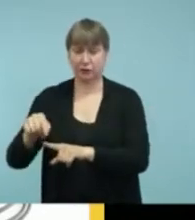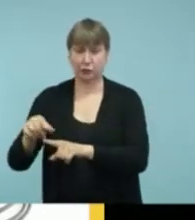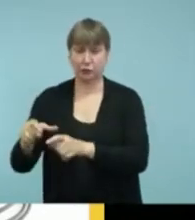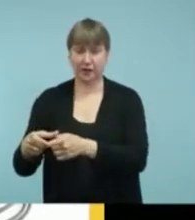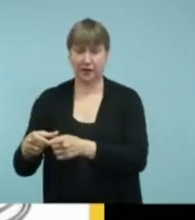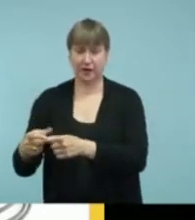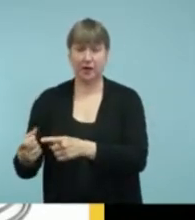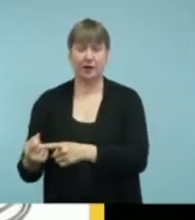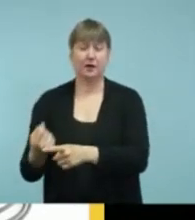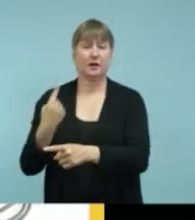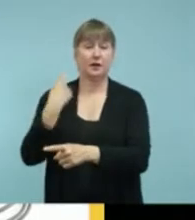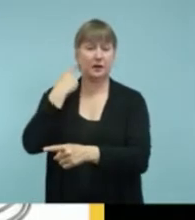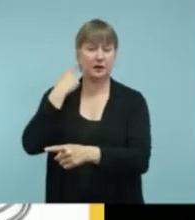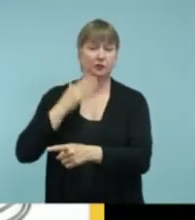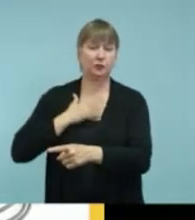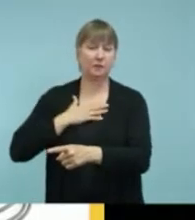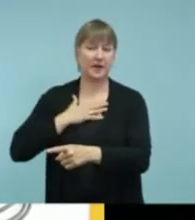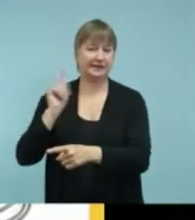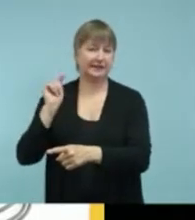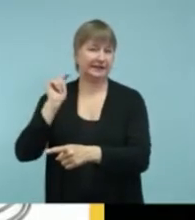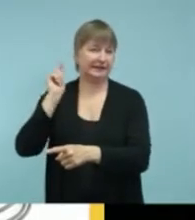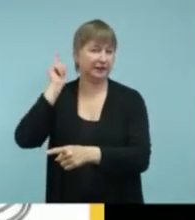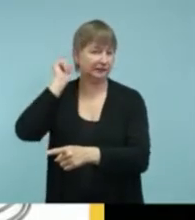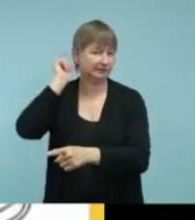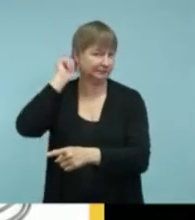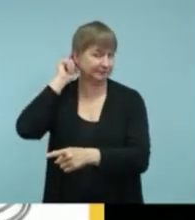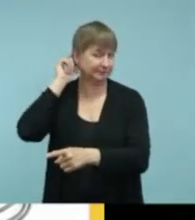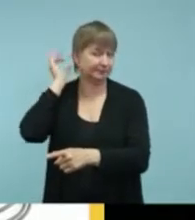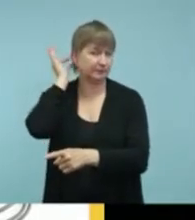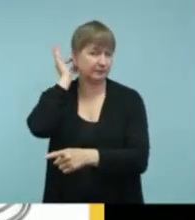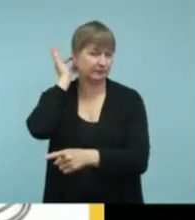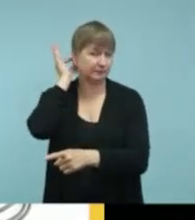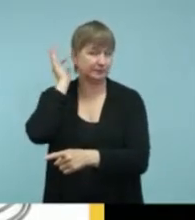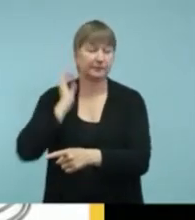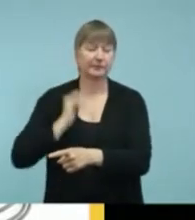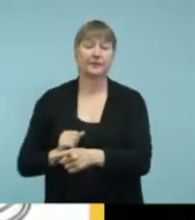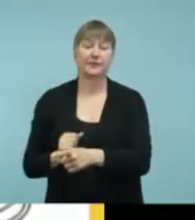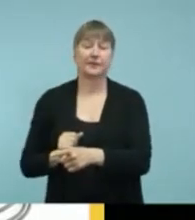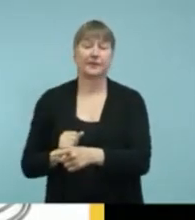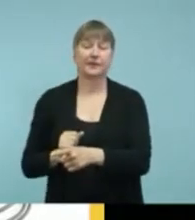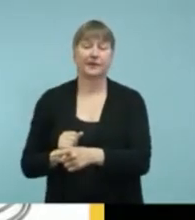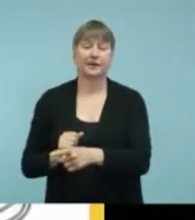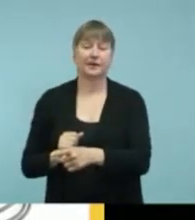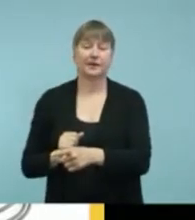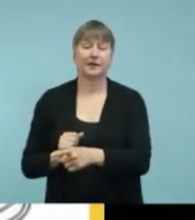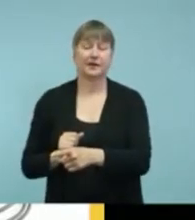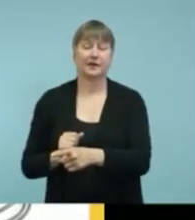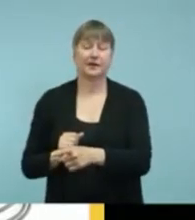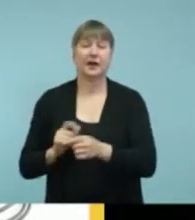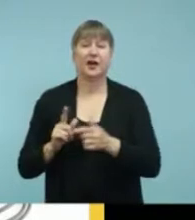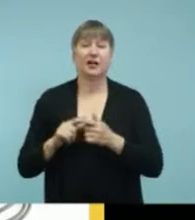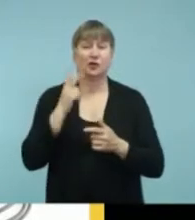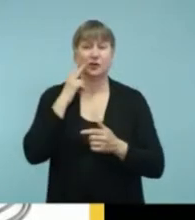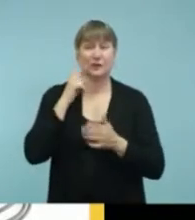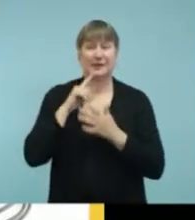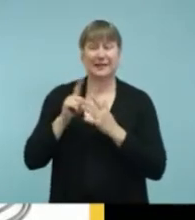via telecoil through the induction signal. And so this one in the upper left hand corner is my favorite